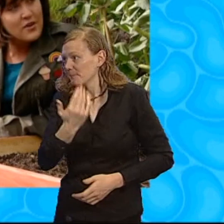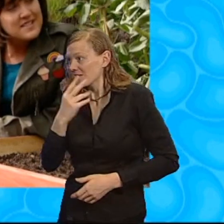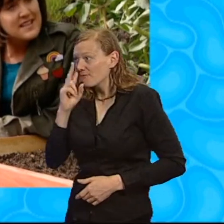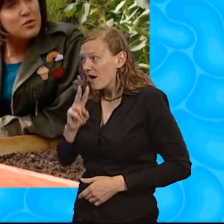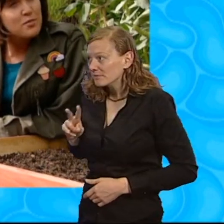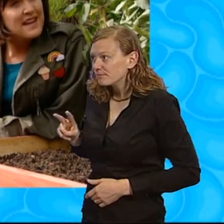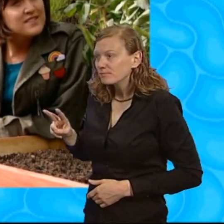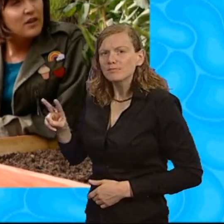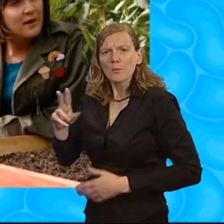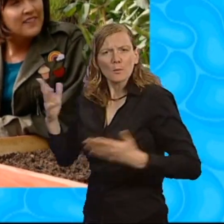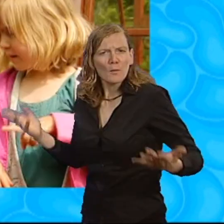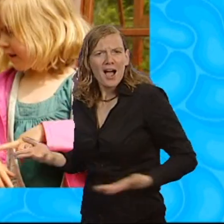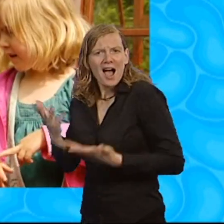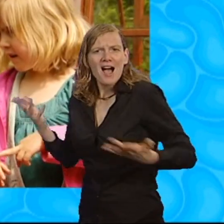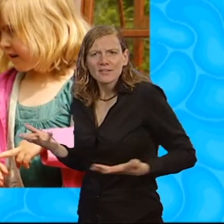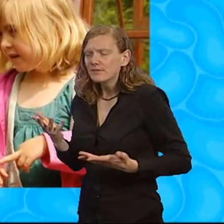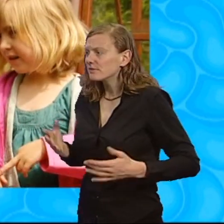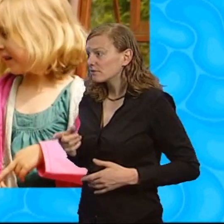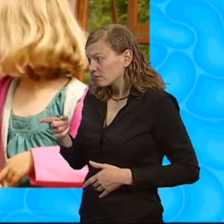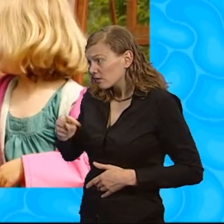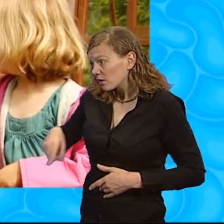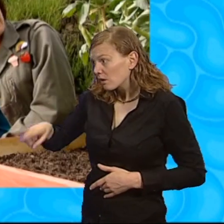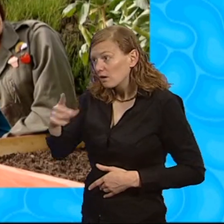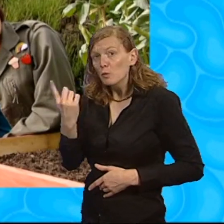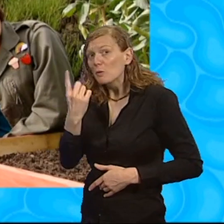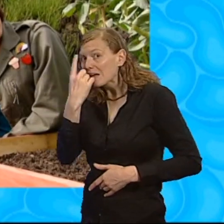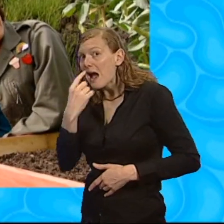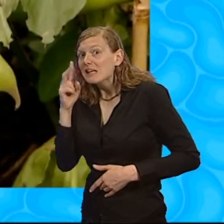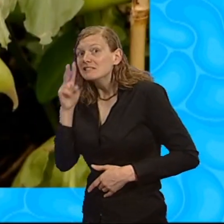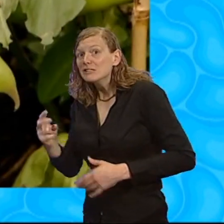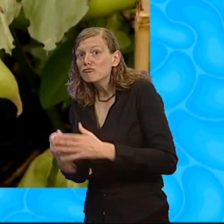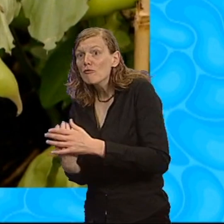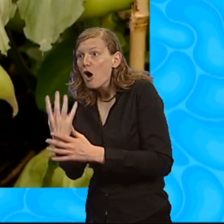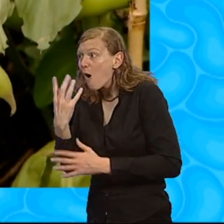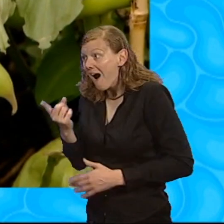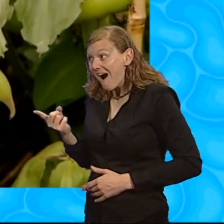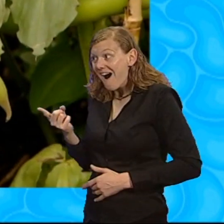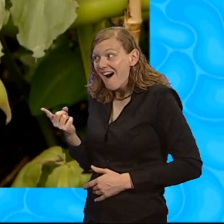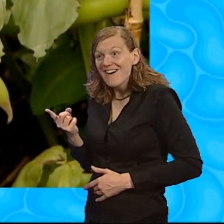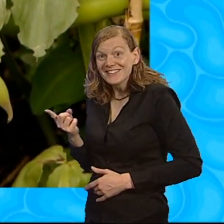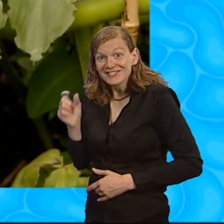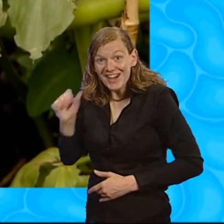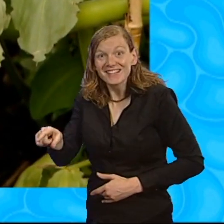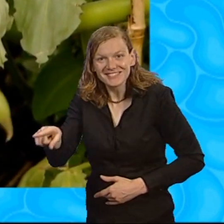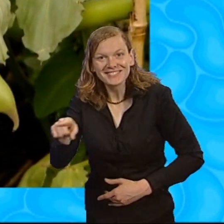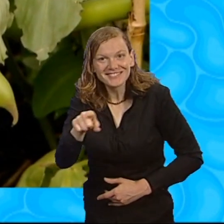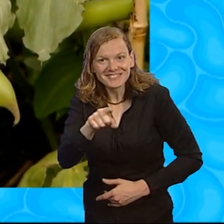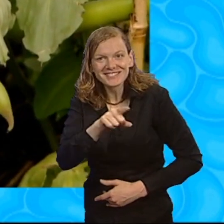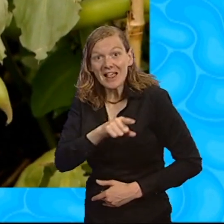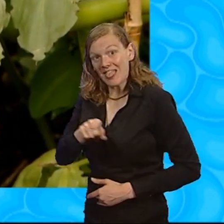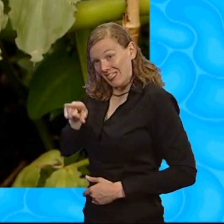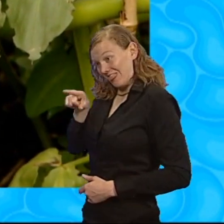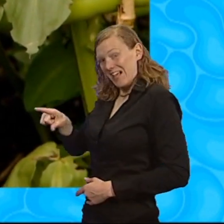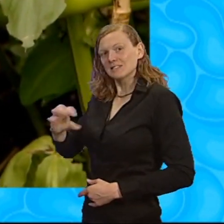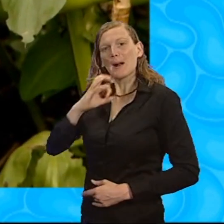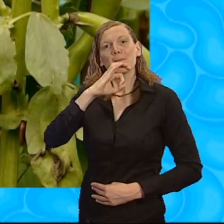Who can see the broad beans growing? Me! Can you see? Where are they? That's it. Broad beans grow in a little pod